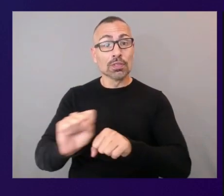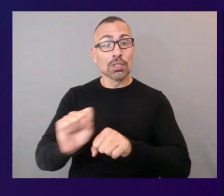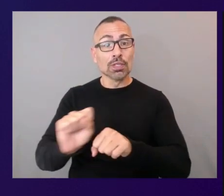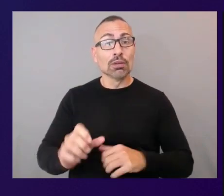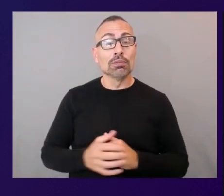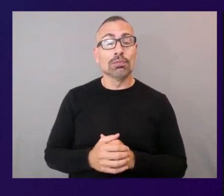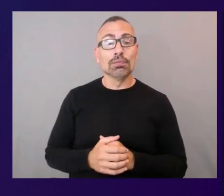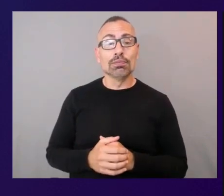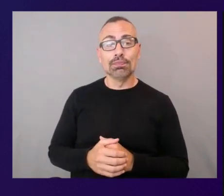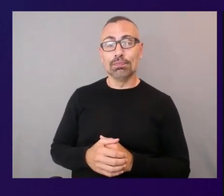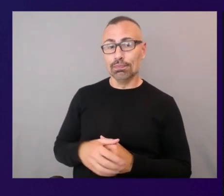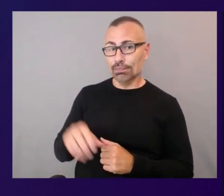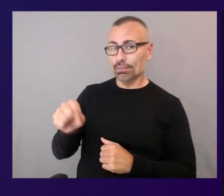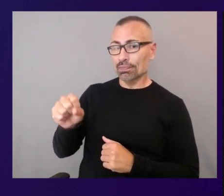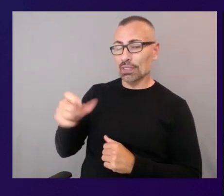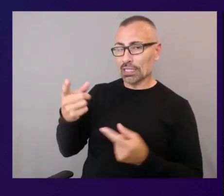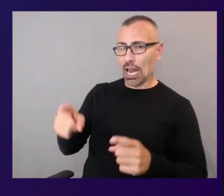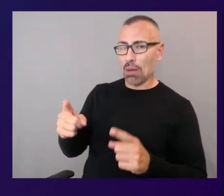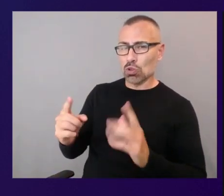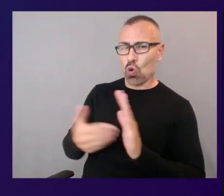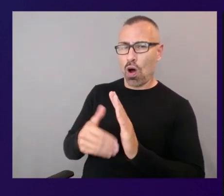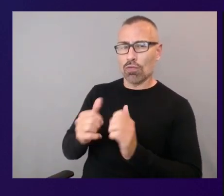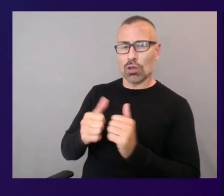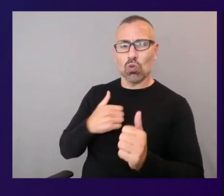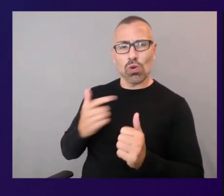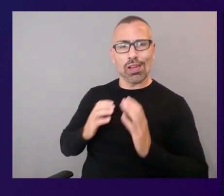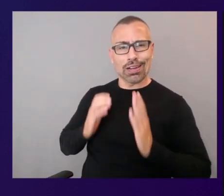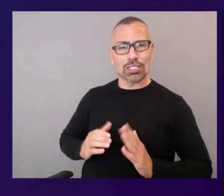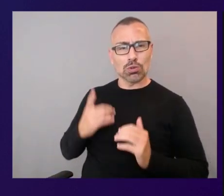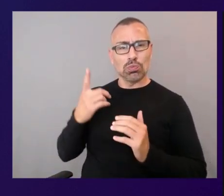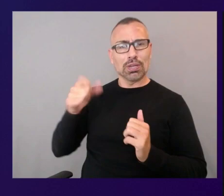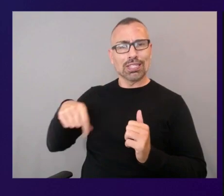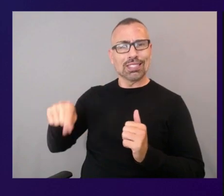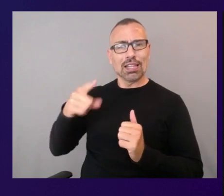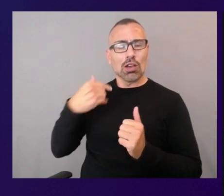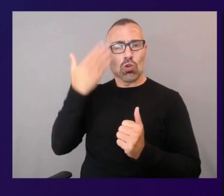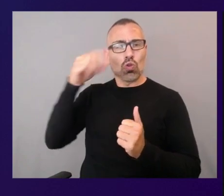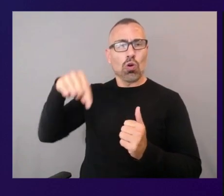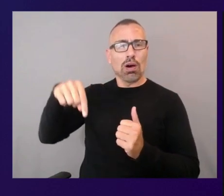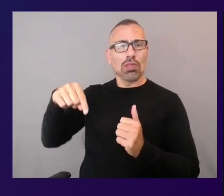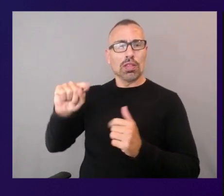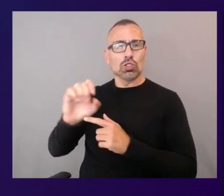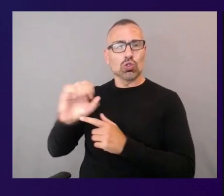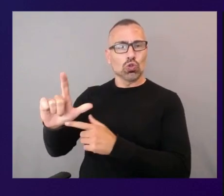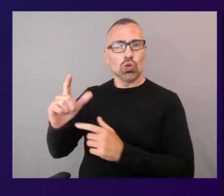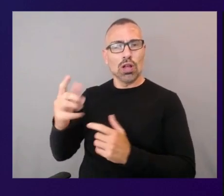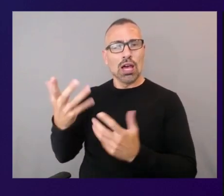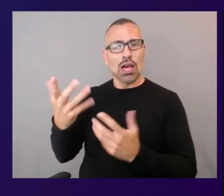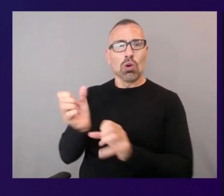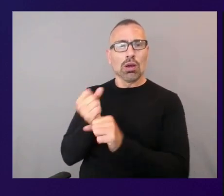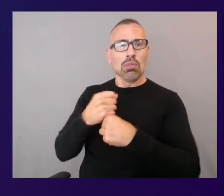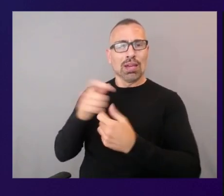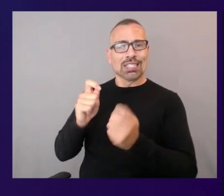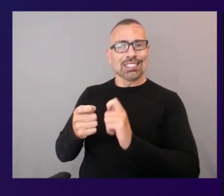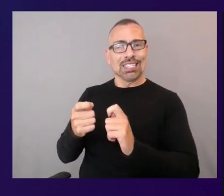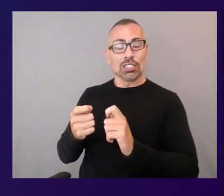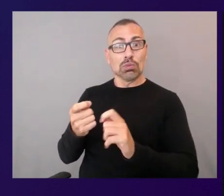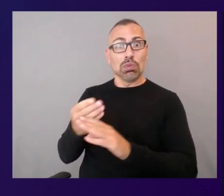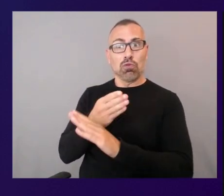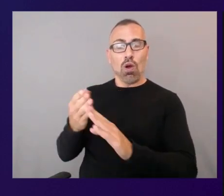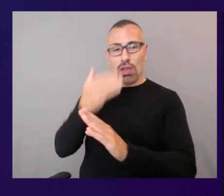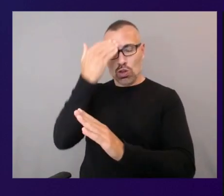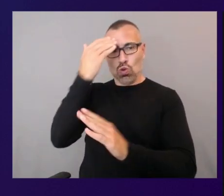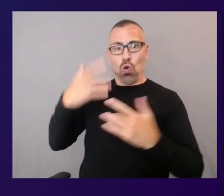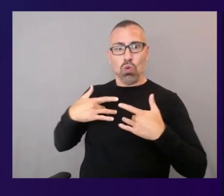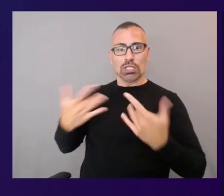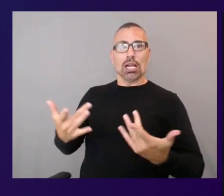this automated tool because may not be familiar with it is making changes on their account without them being aware of what it's doing so this gives them that opportunity to get a look at